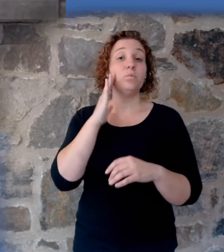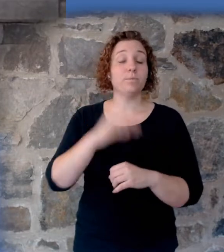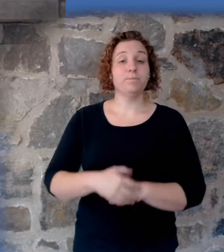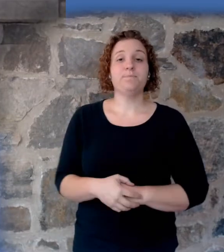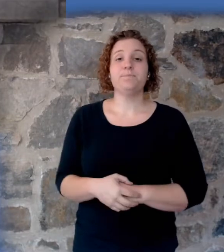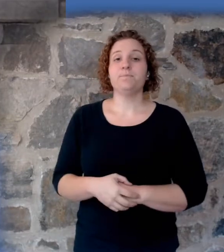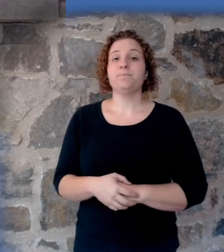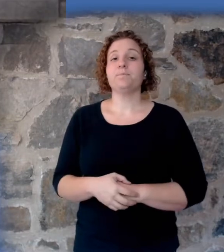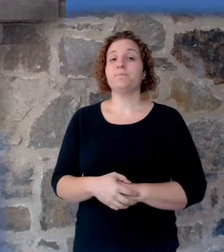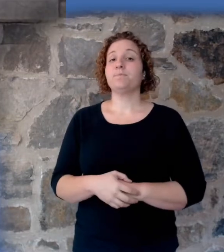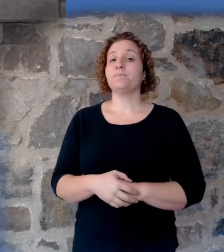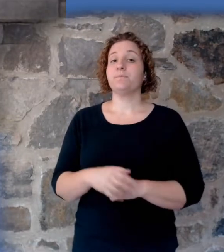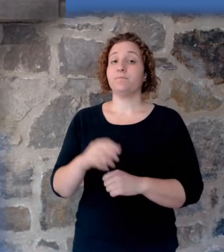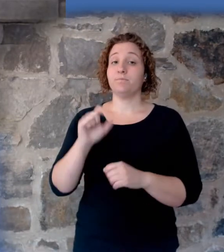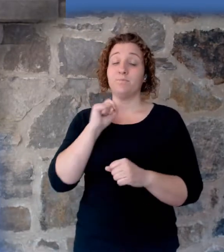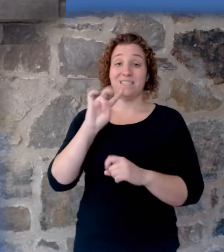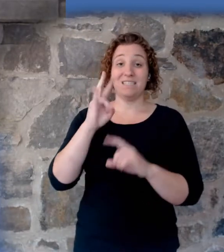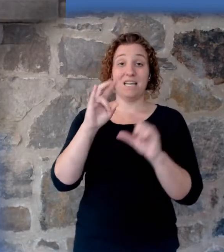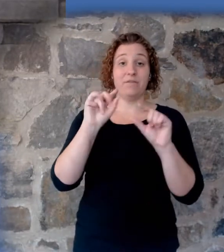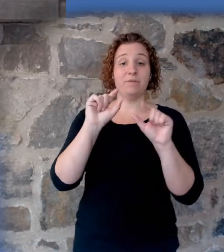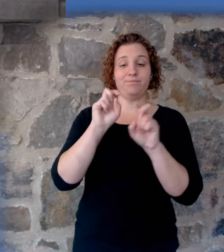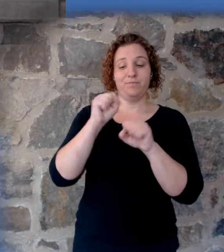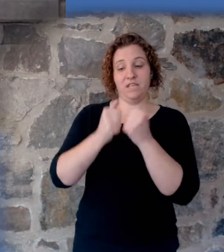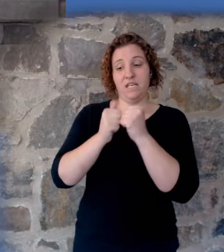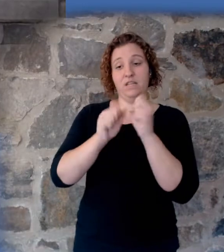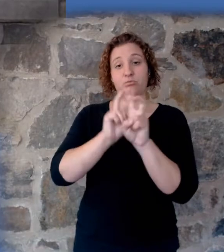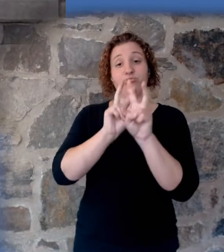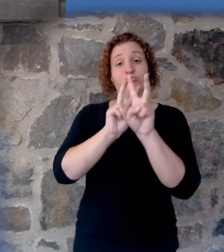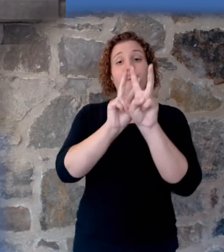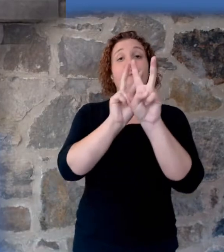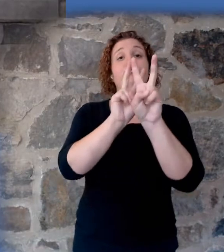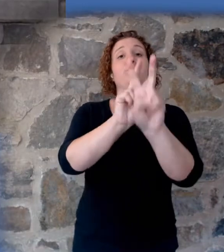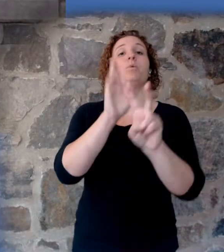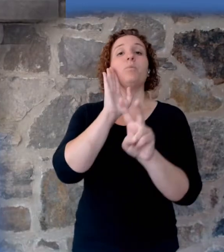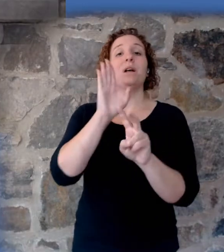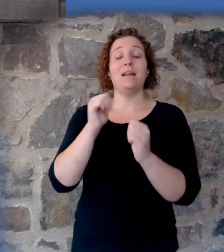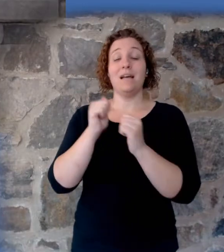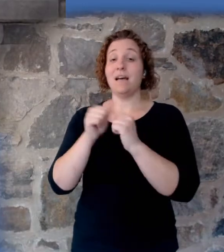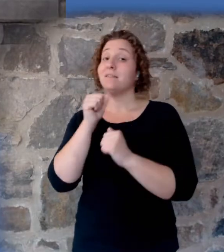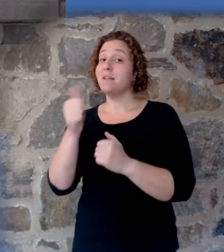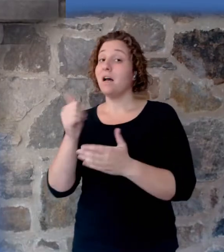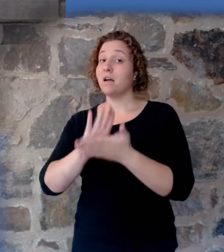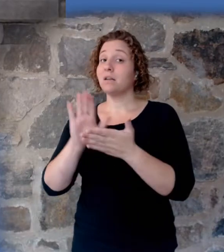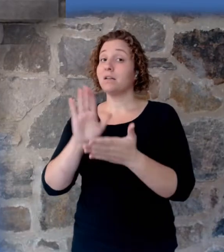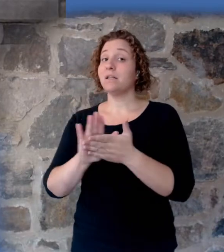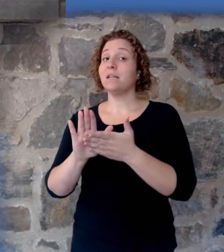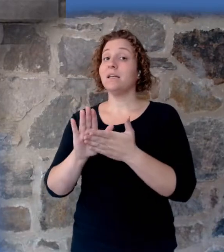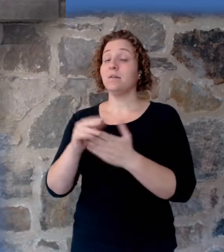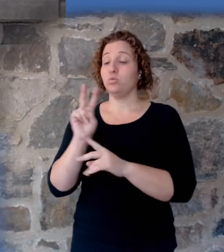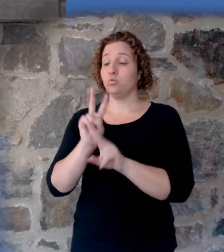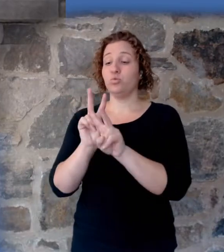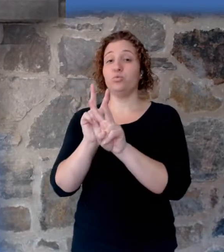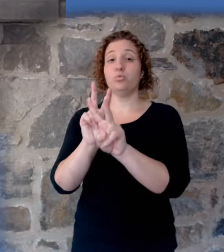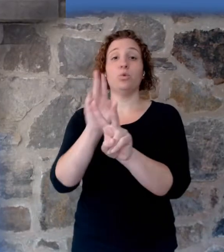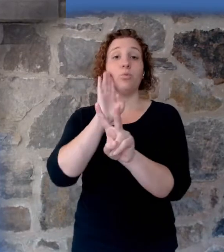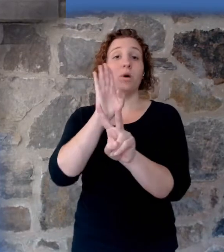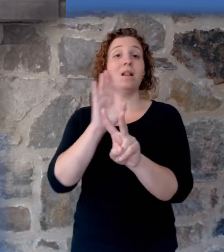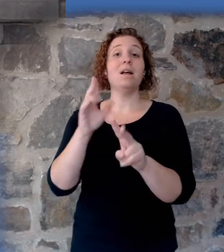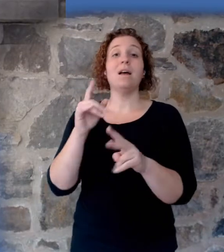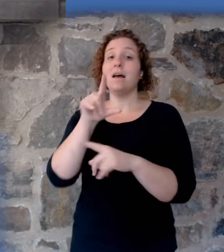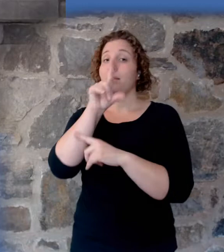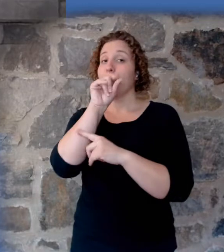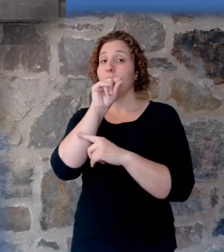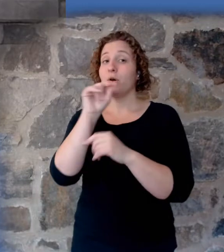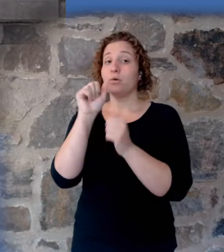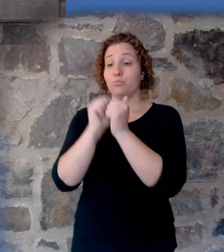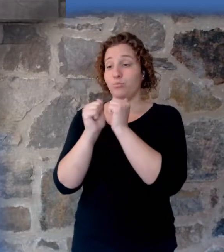By sevens, the male and his female, and of beasts that are not clean by two, the male and his female, verse 3, and of the fowls also of the air by sevens, the male